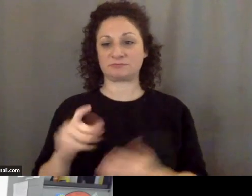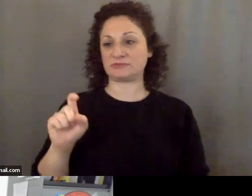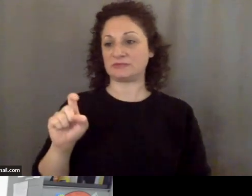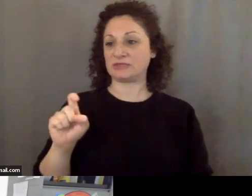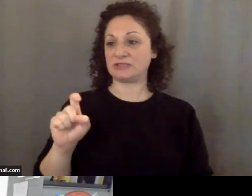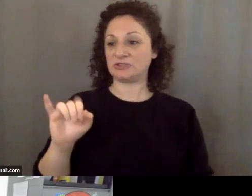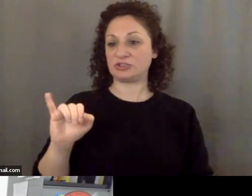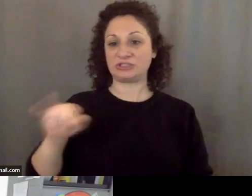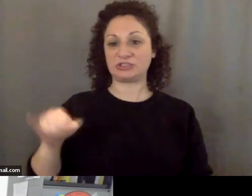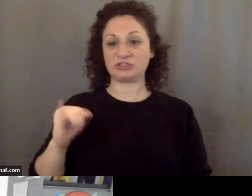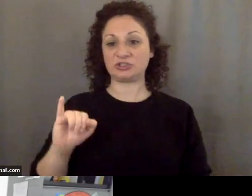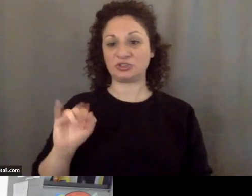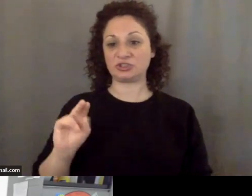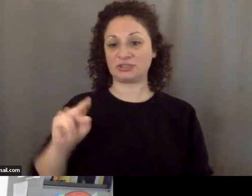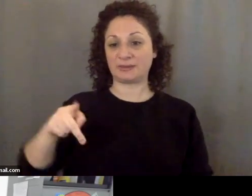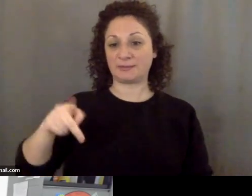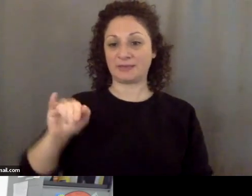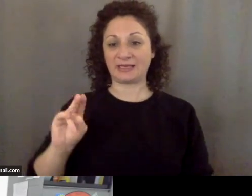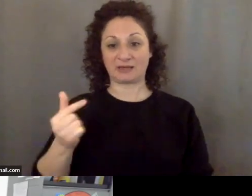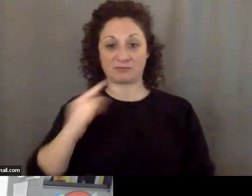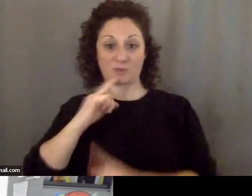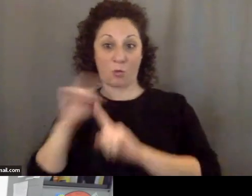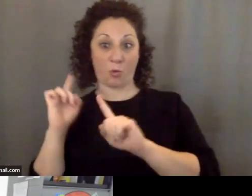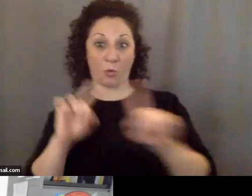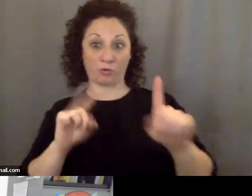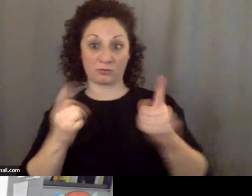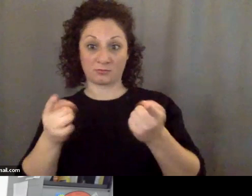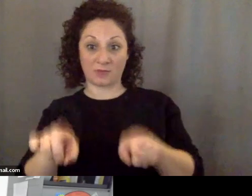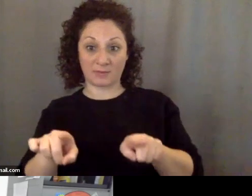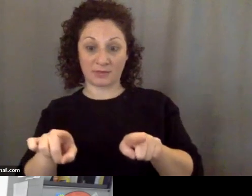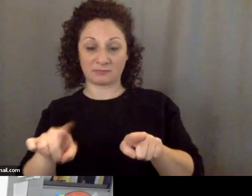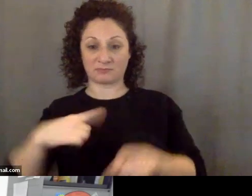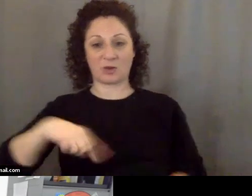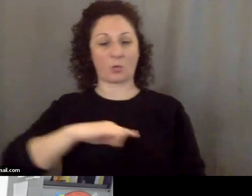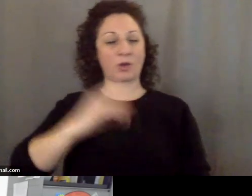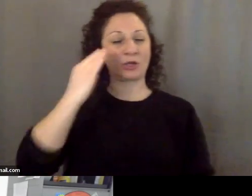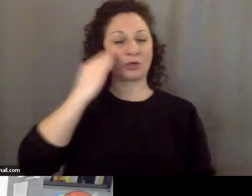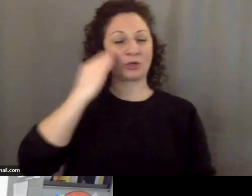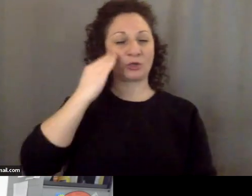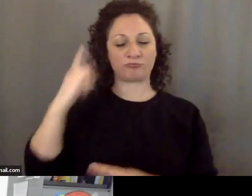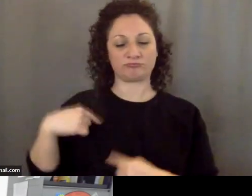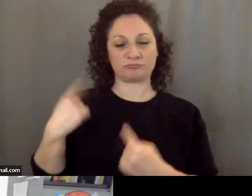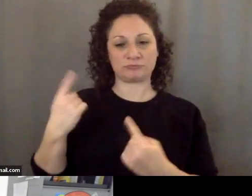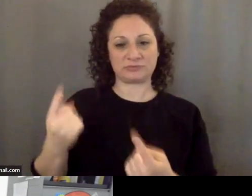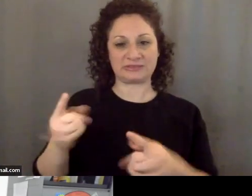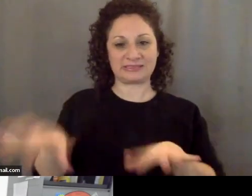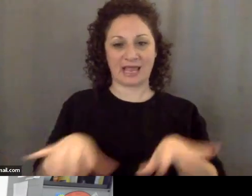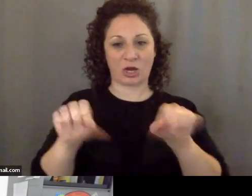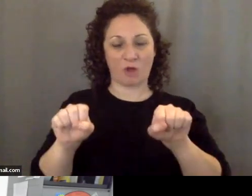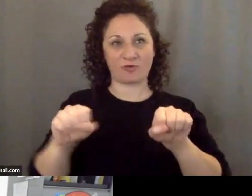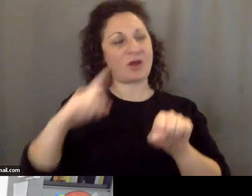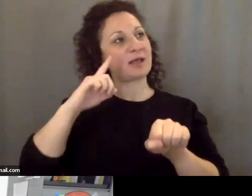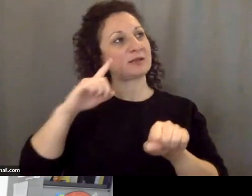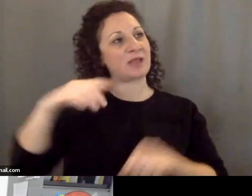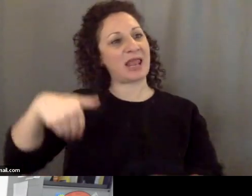this? And we know that since taking over in, actually, was late 2012,